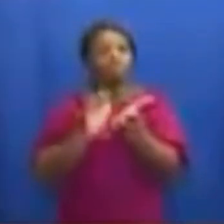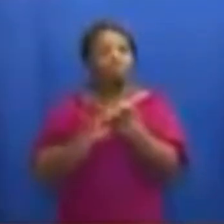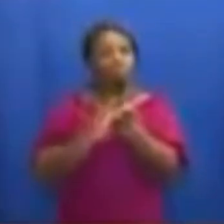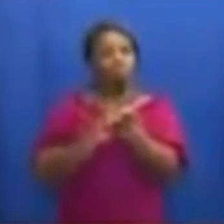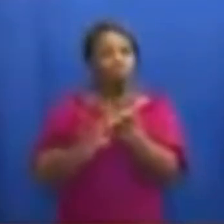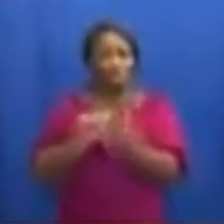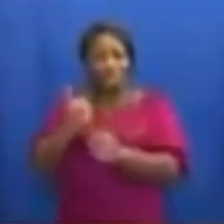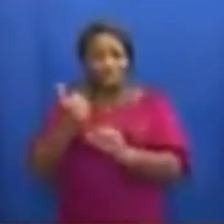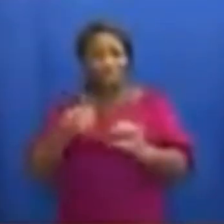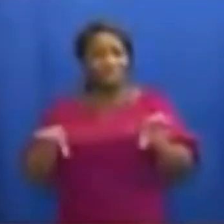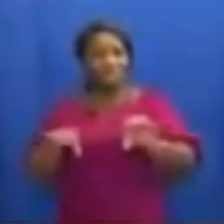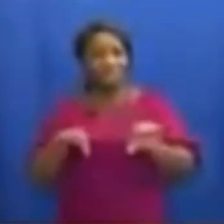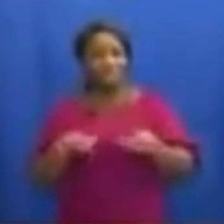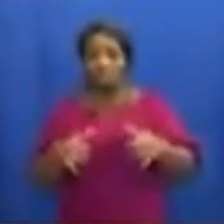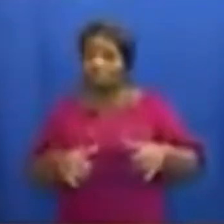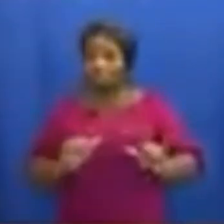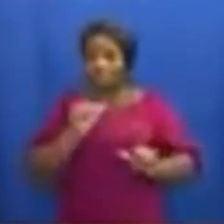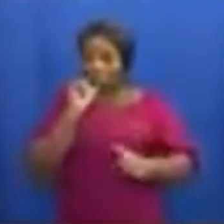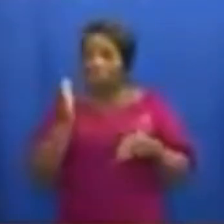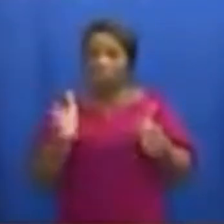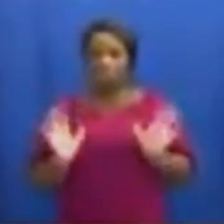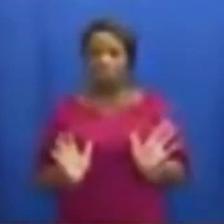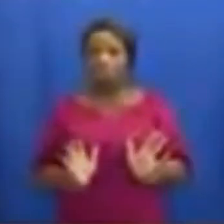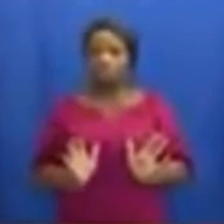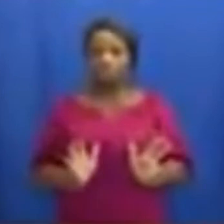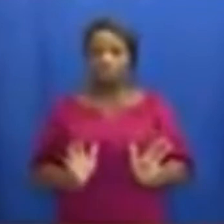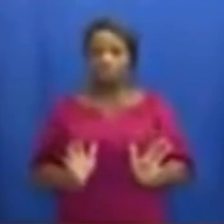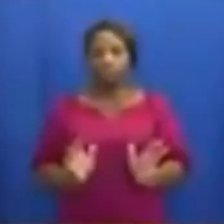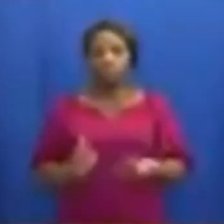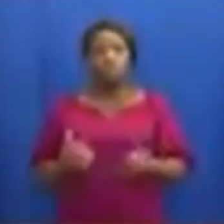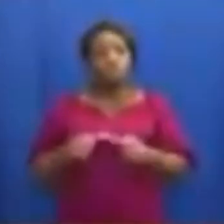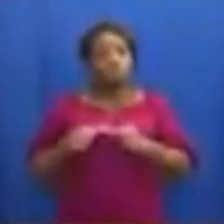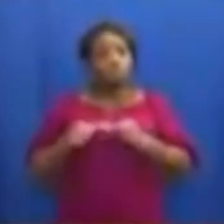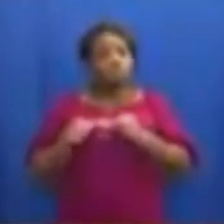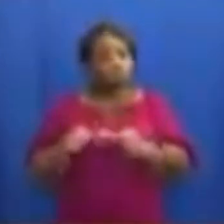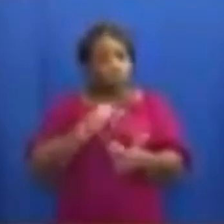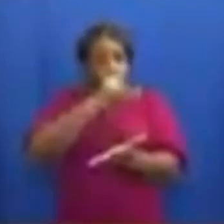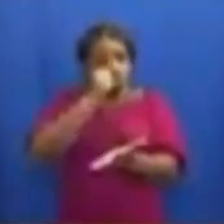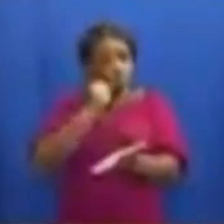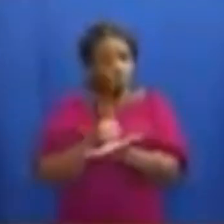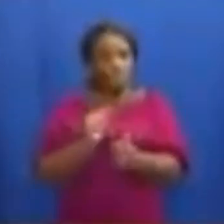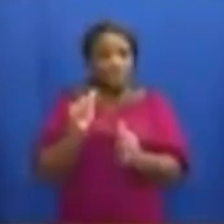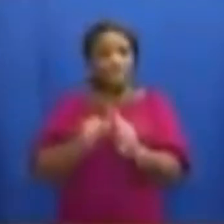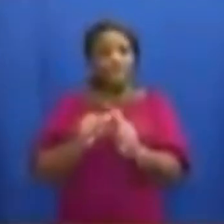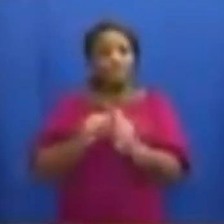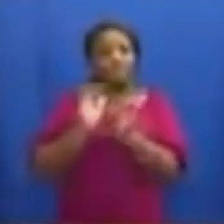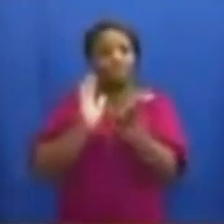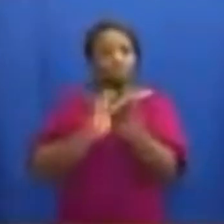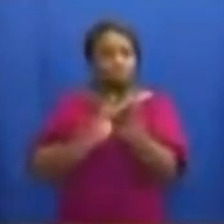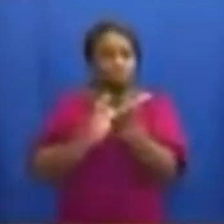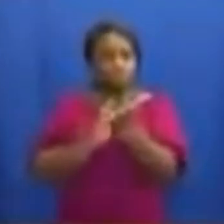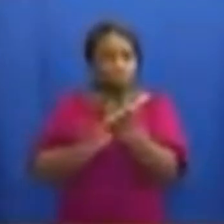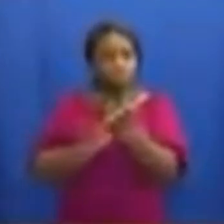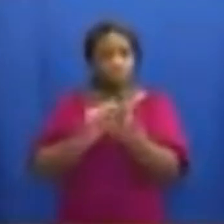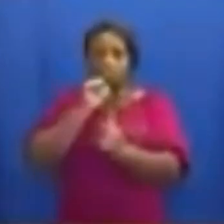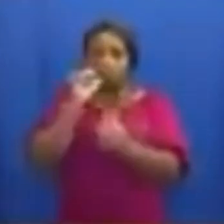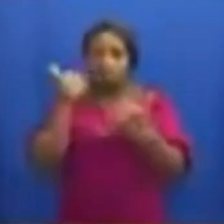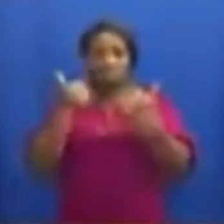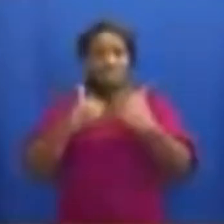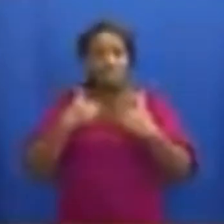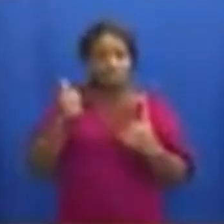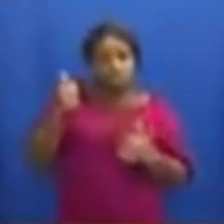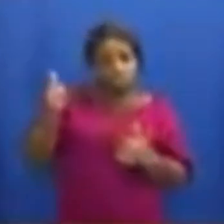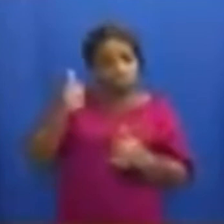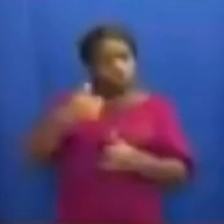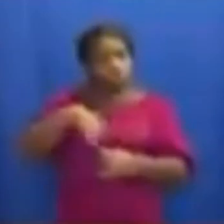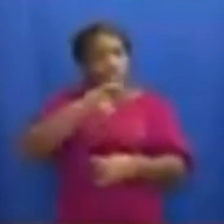activities is still not allowed. We will continue to ensure that each school, which does not have its own sick